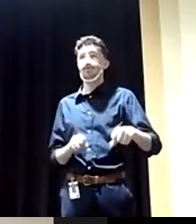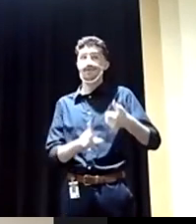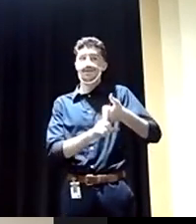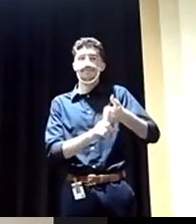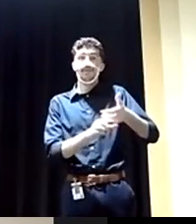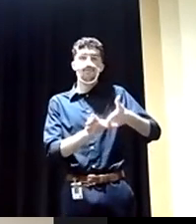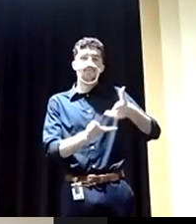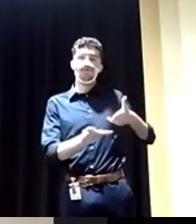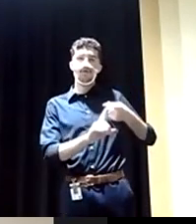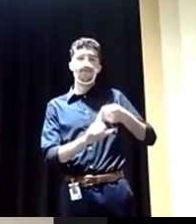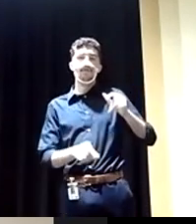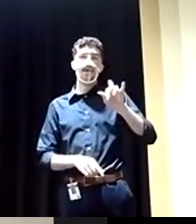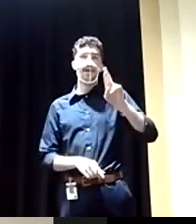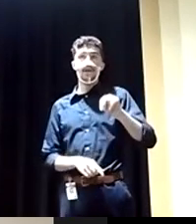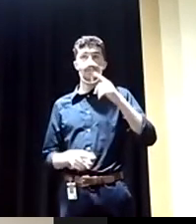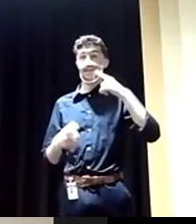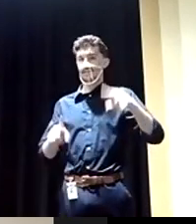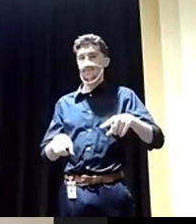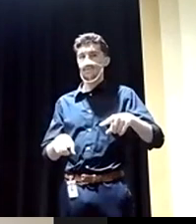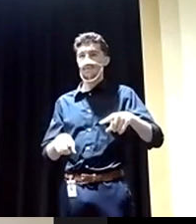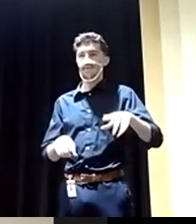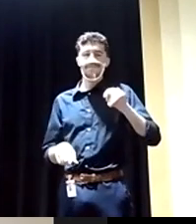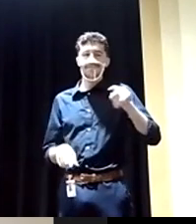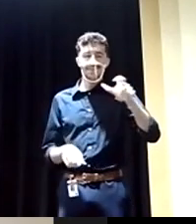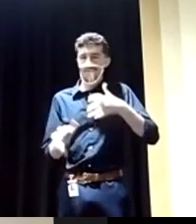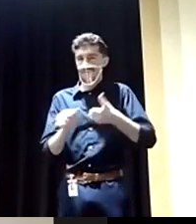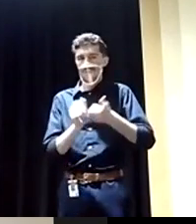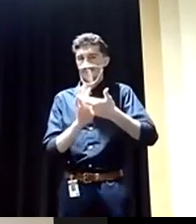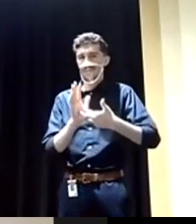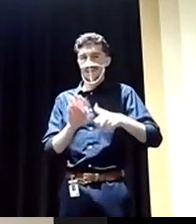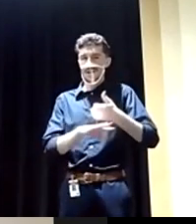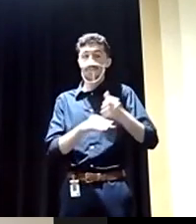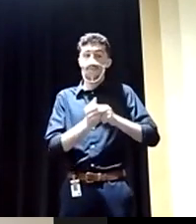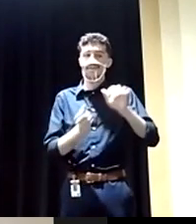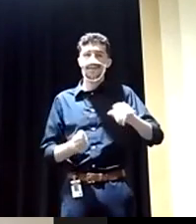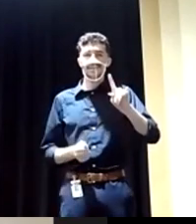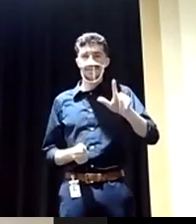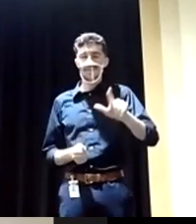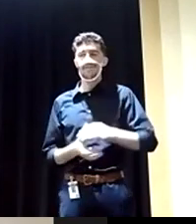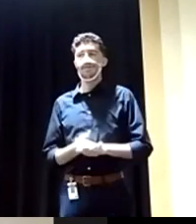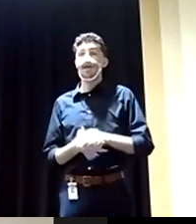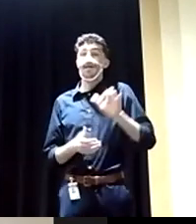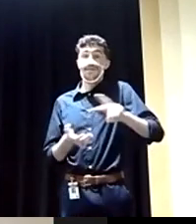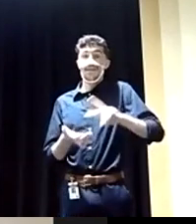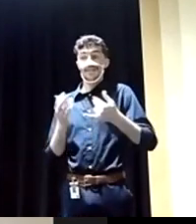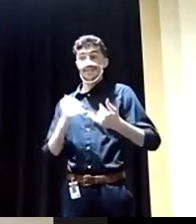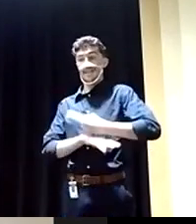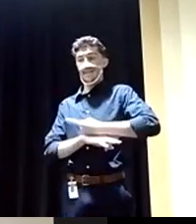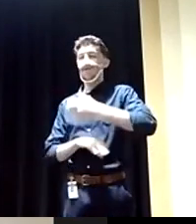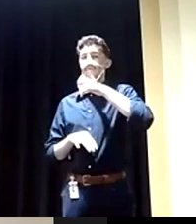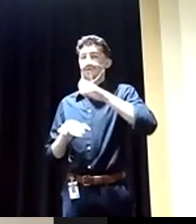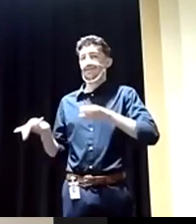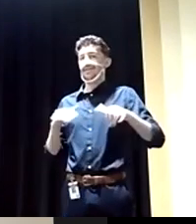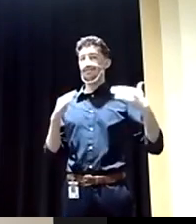from the Iran deal when they were in compliance. That has made us less safe today. It was a big